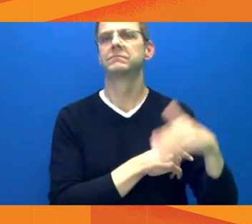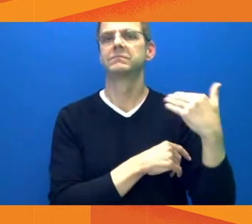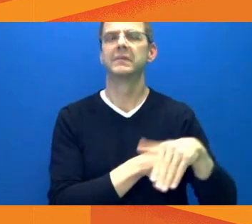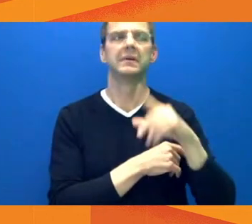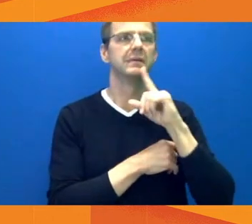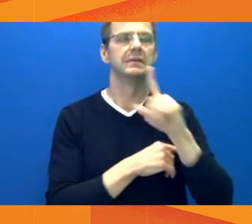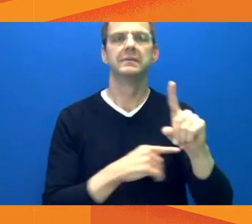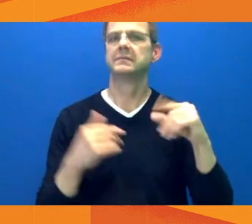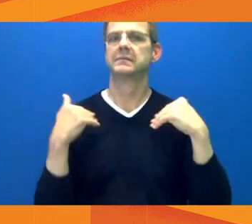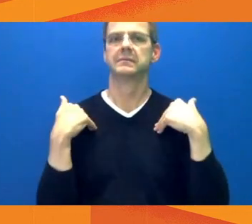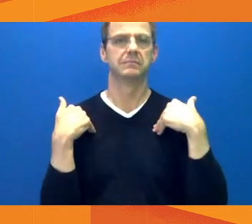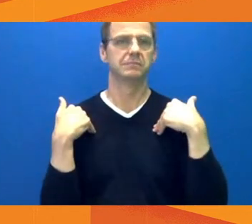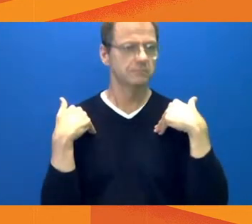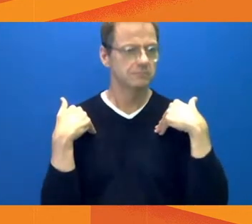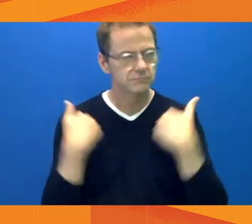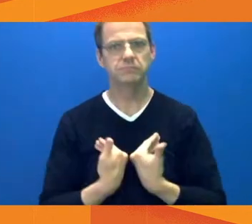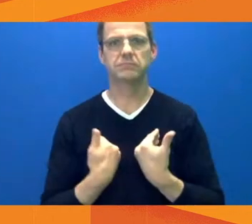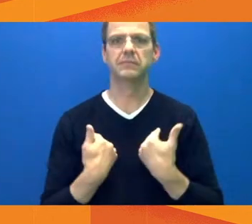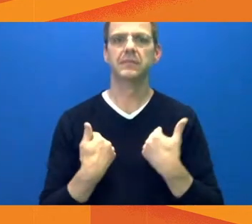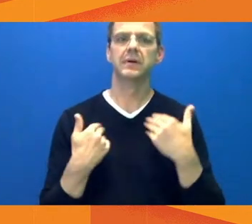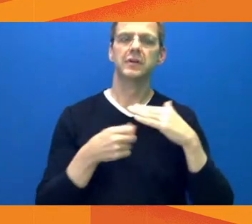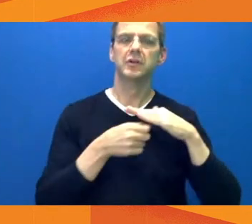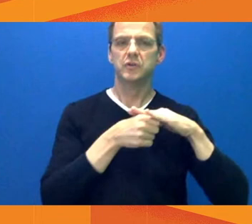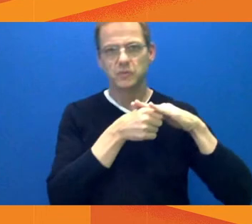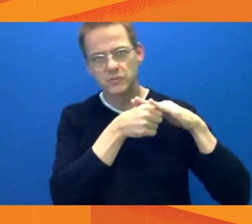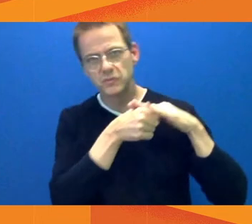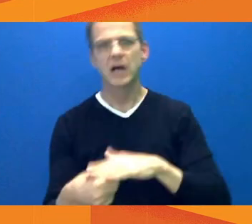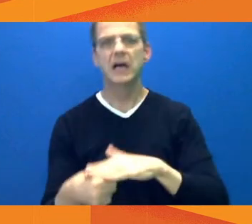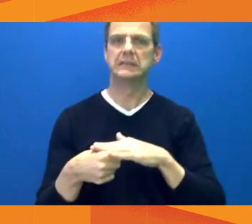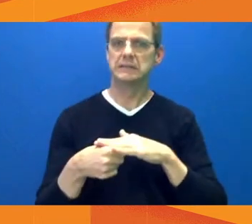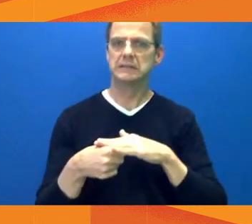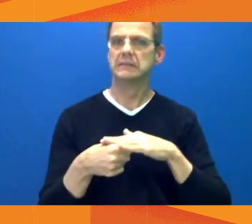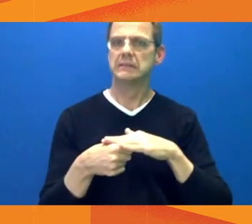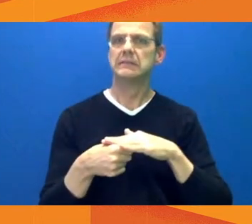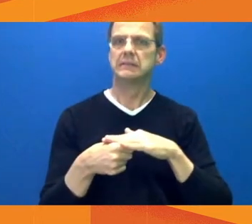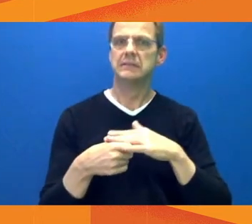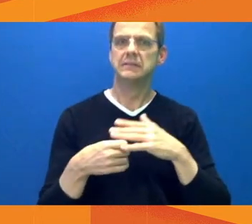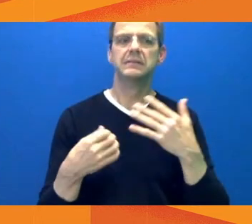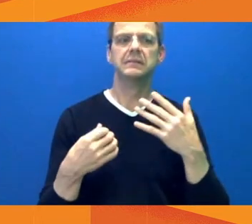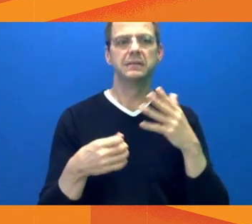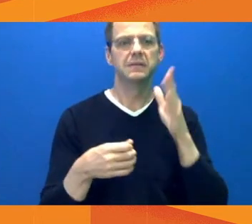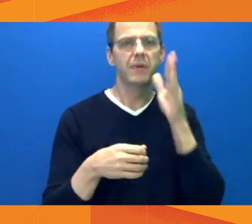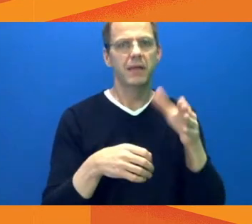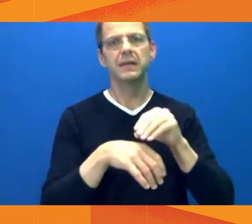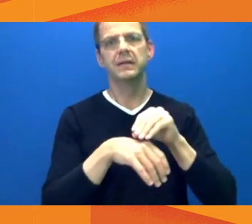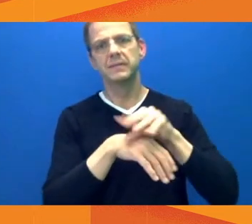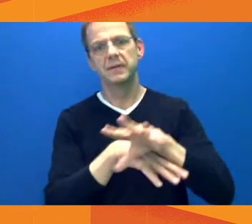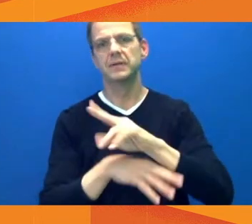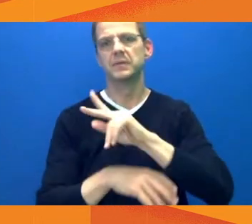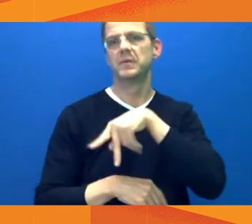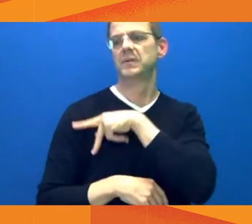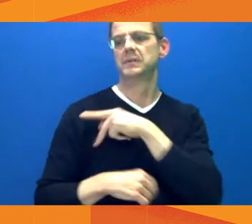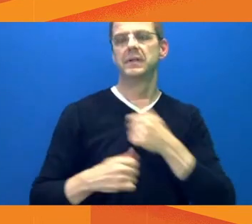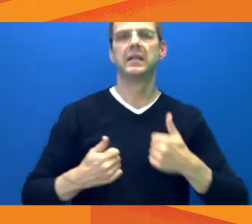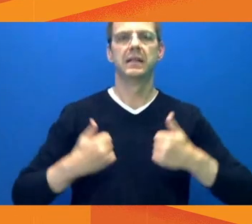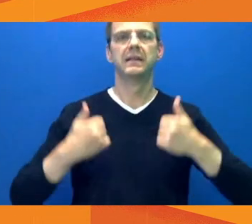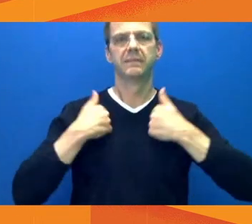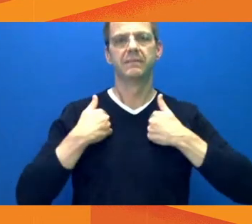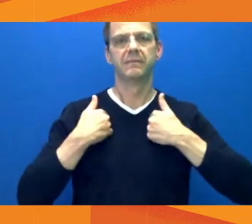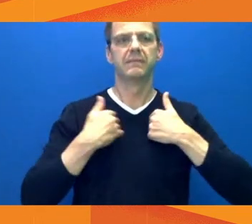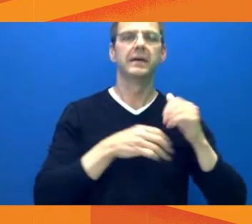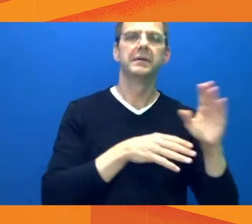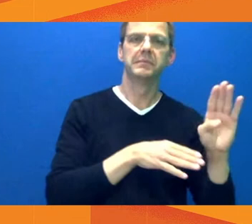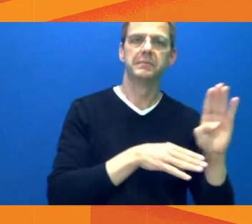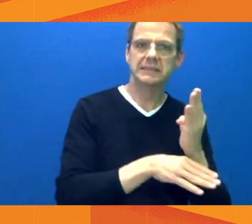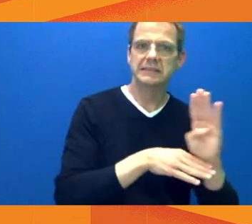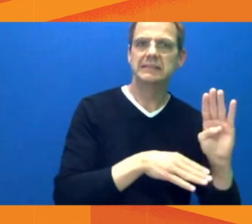upheaval in our personal lives and in our economy. But it's essential that we maintain our resilience and follow the public health